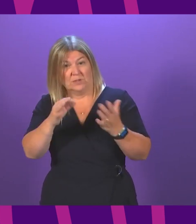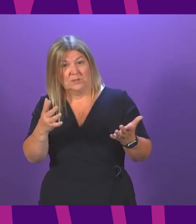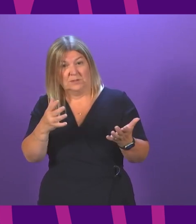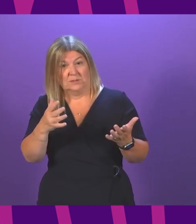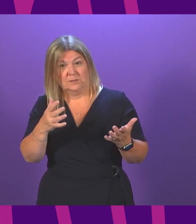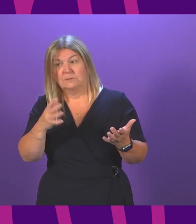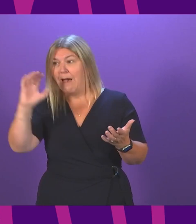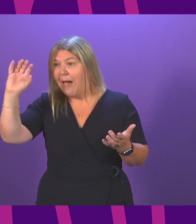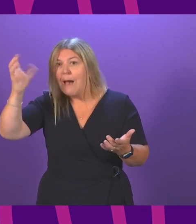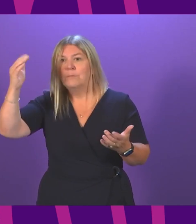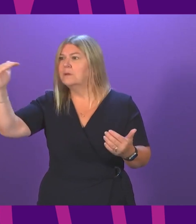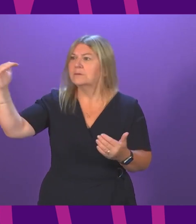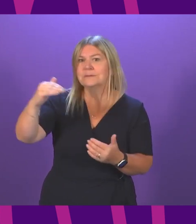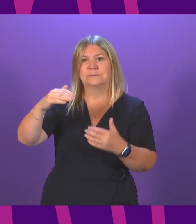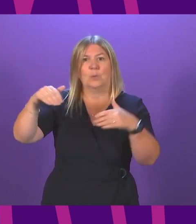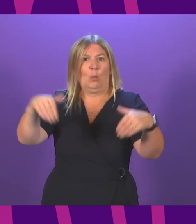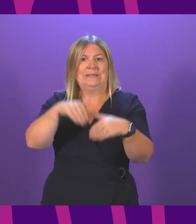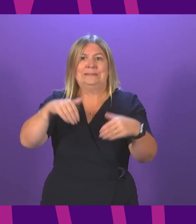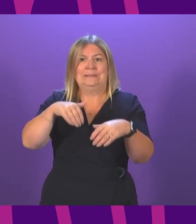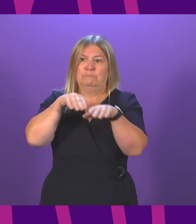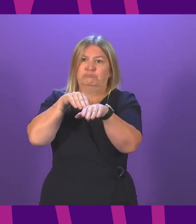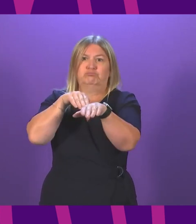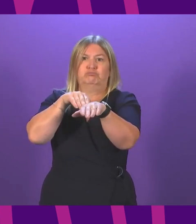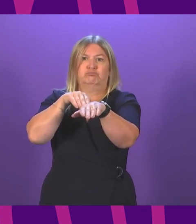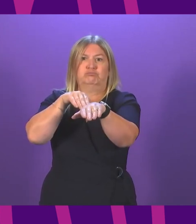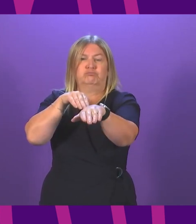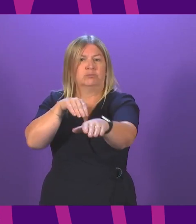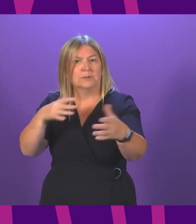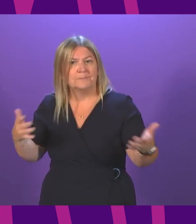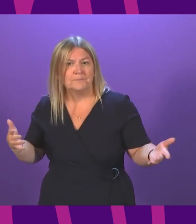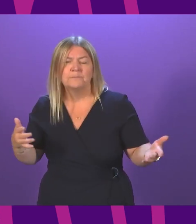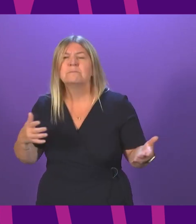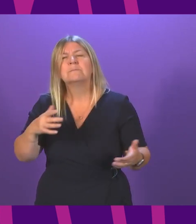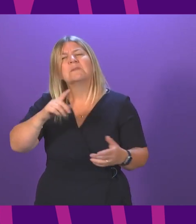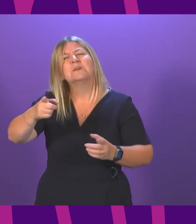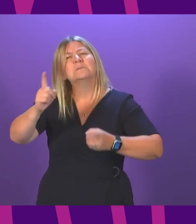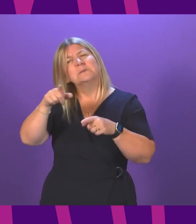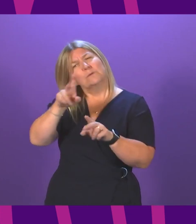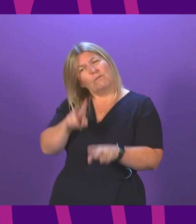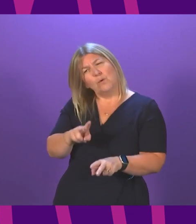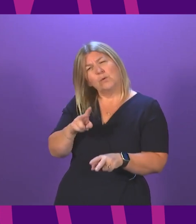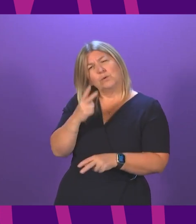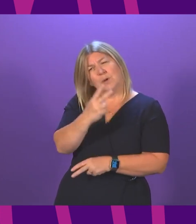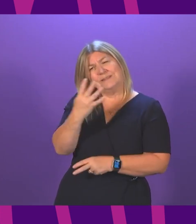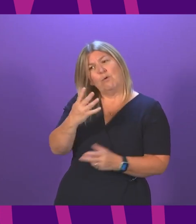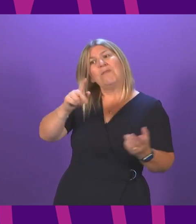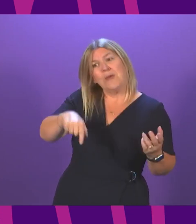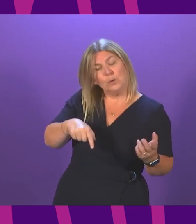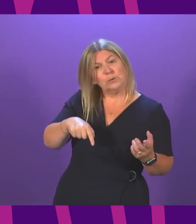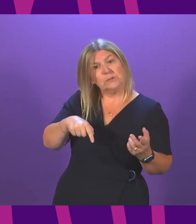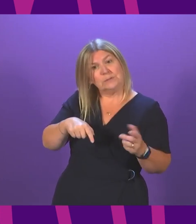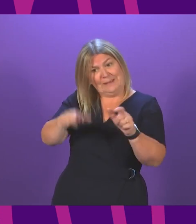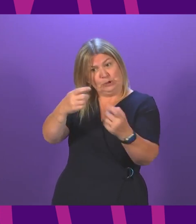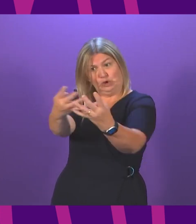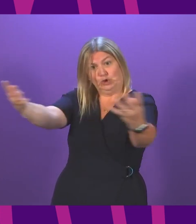ambulances are queuing outside hospitals. So, First Minister, if you were looking at those 24,000 patients in the eye,